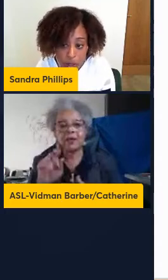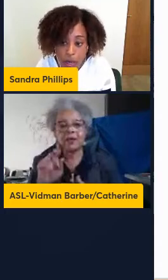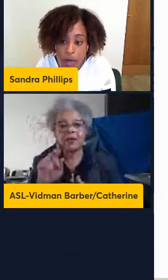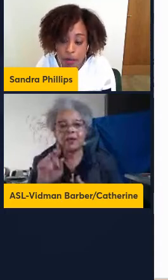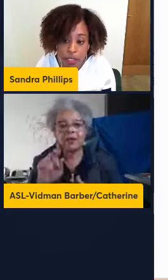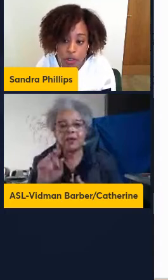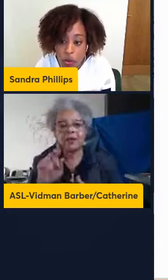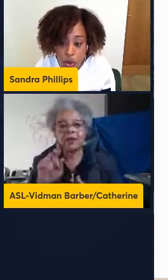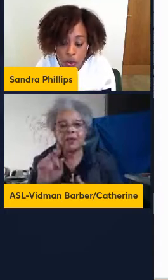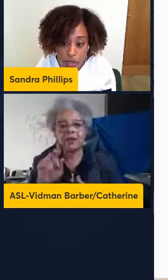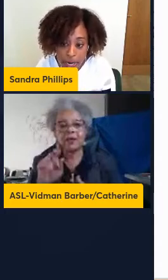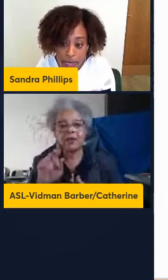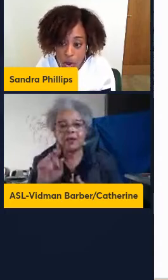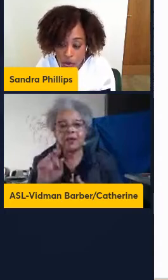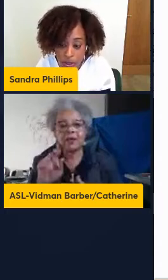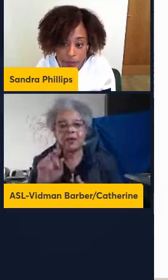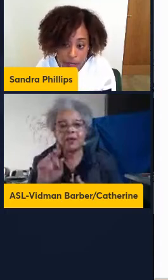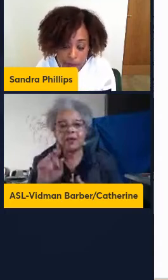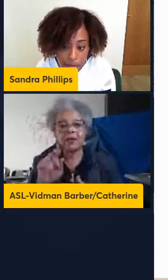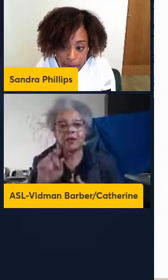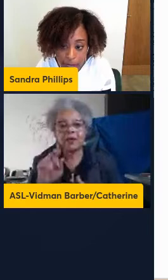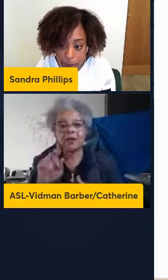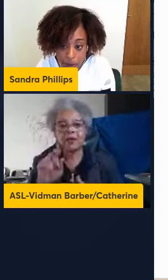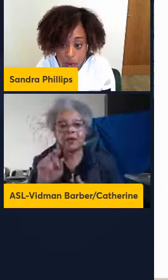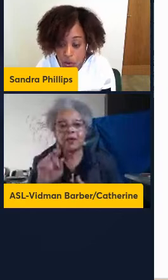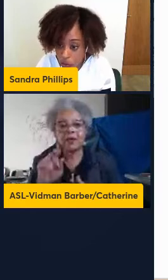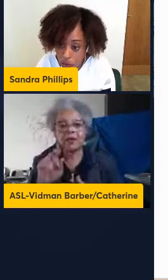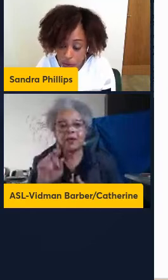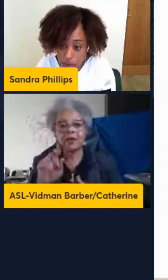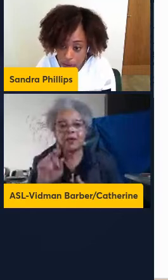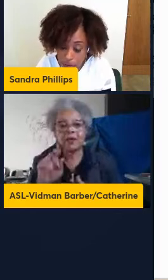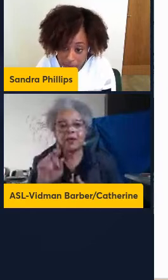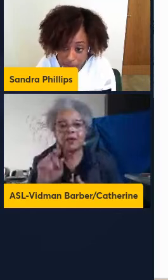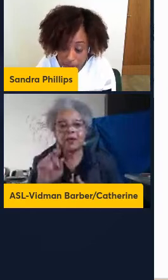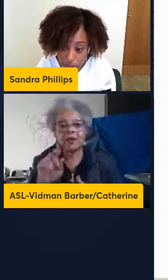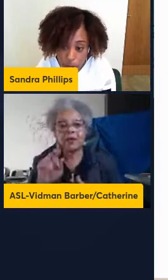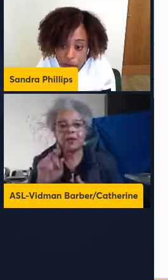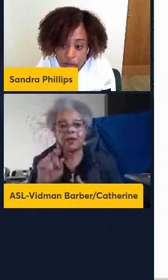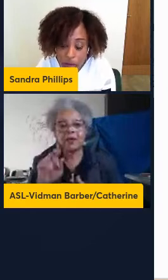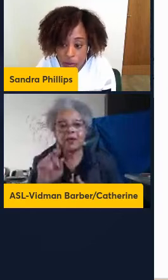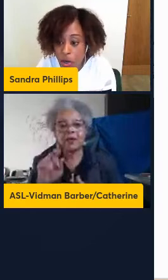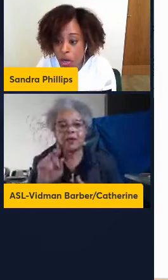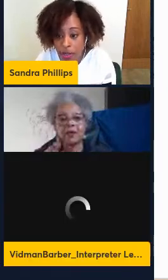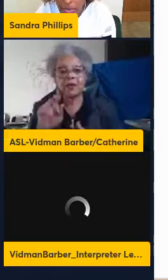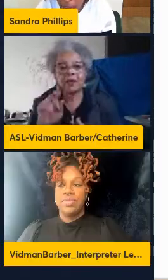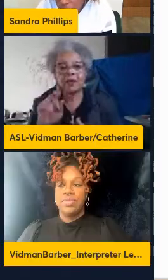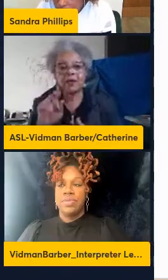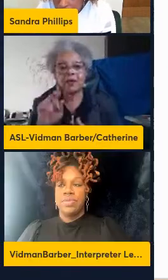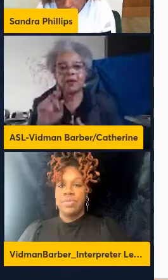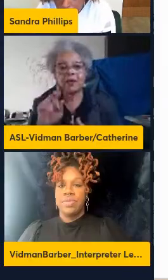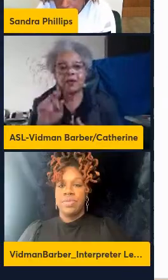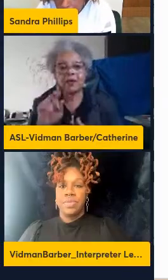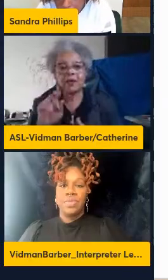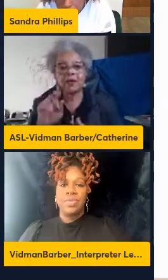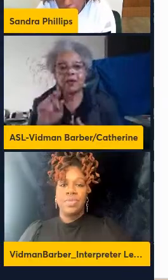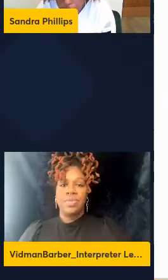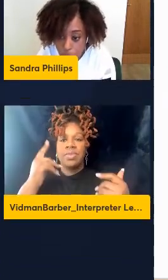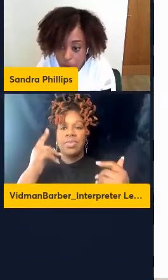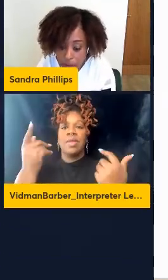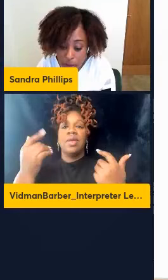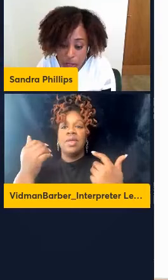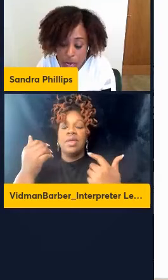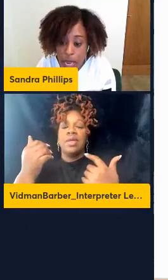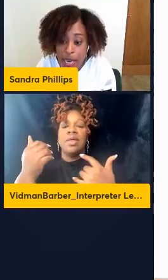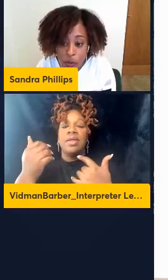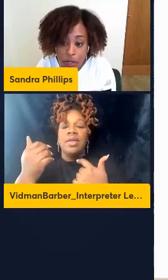tumor. They do contain all the different cell types, also the resident immune cells, the extracellular matrix is